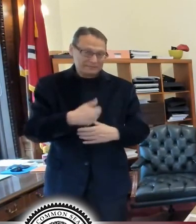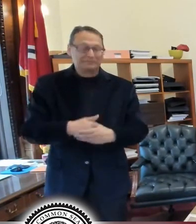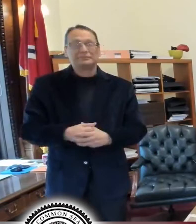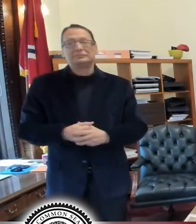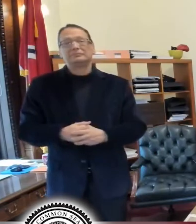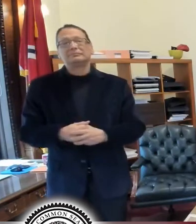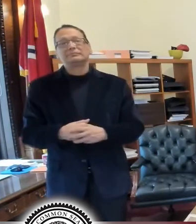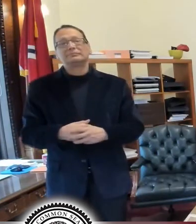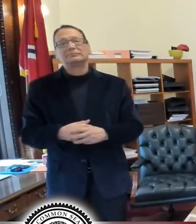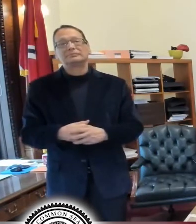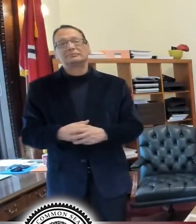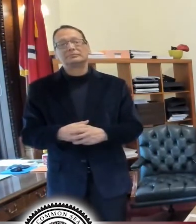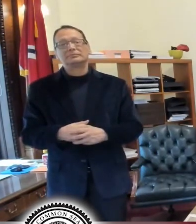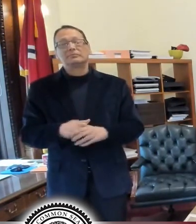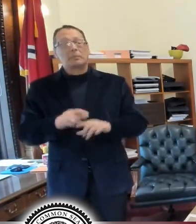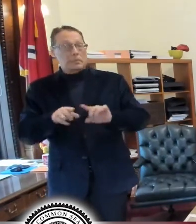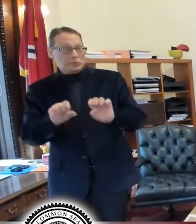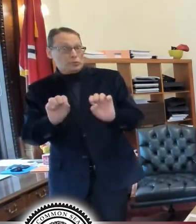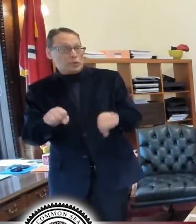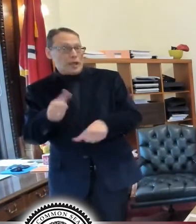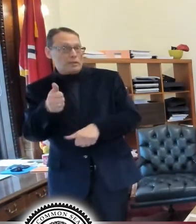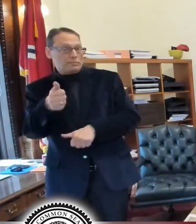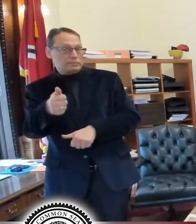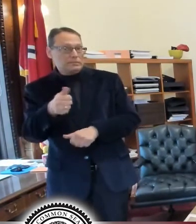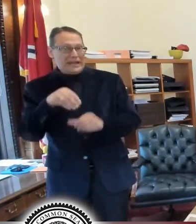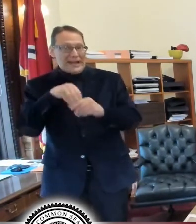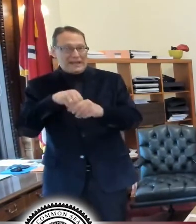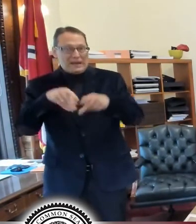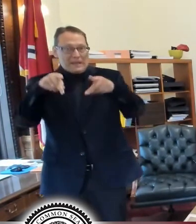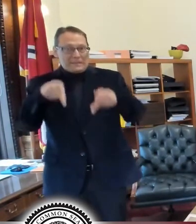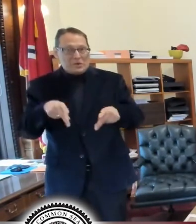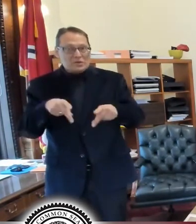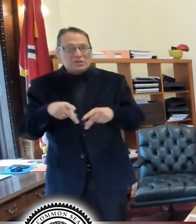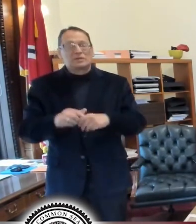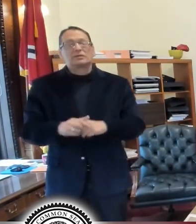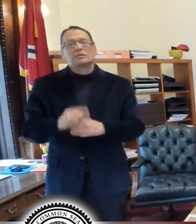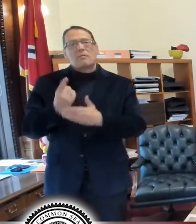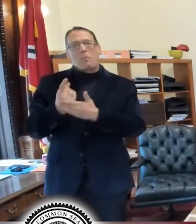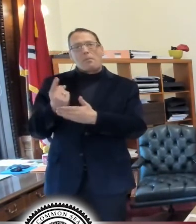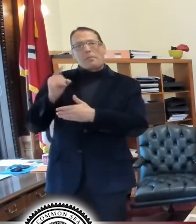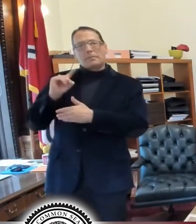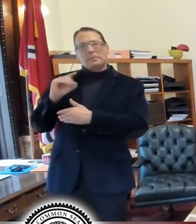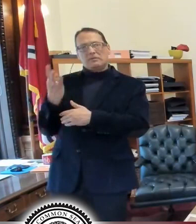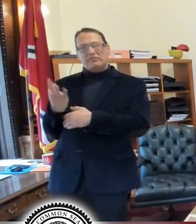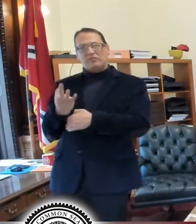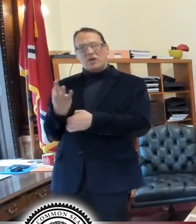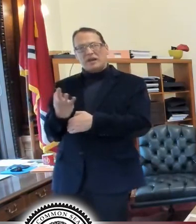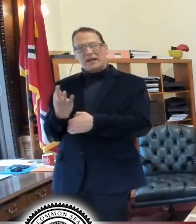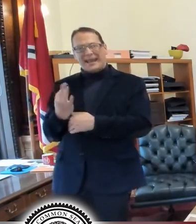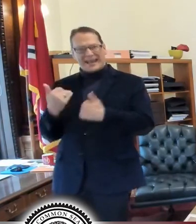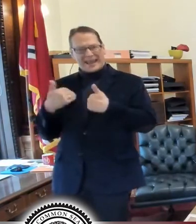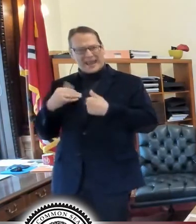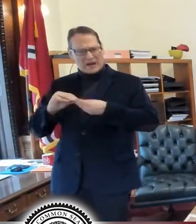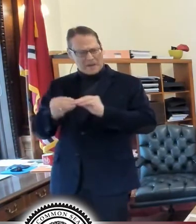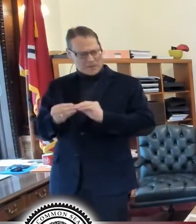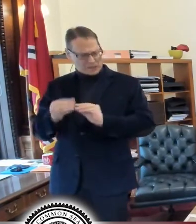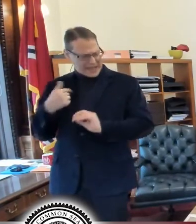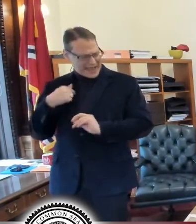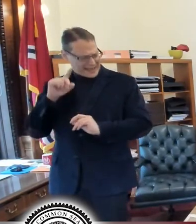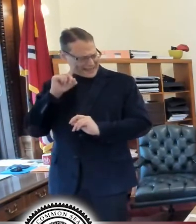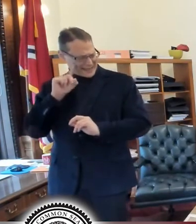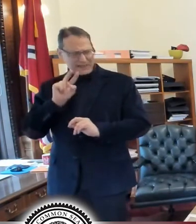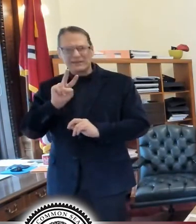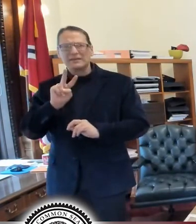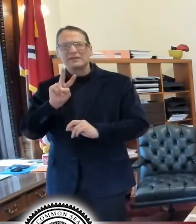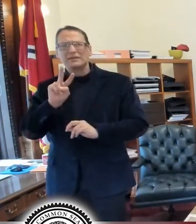Um, but you can do that in person if you like. Uh, last Friday, we had the numbers. There had already been 21